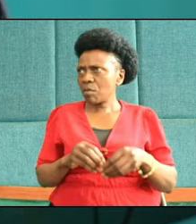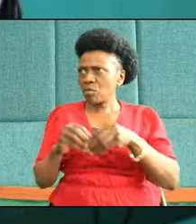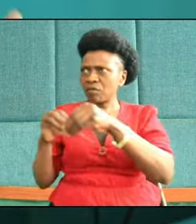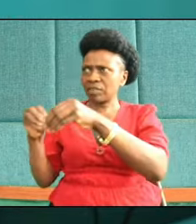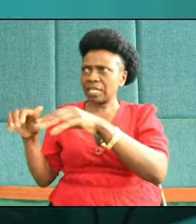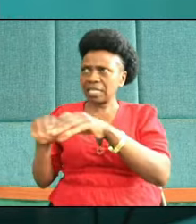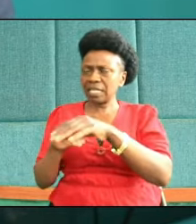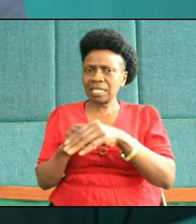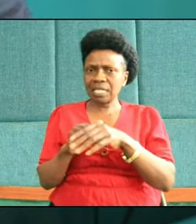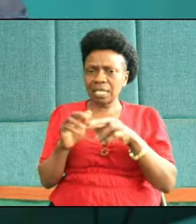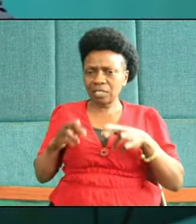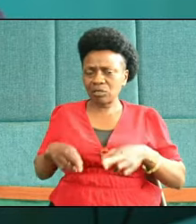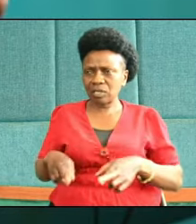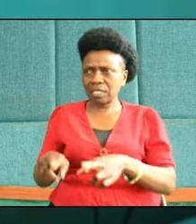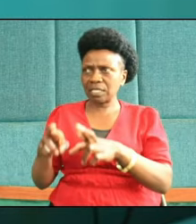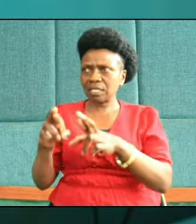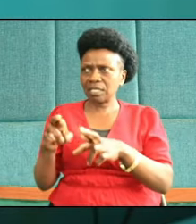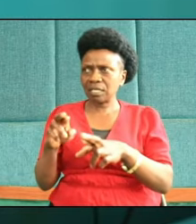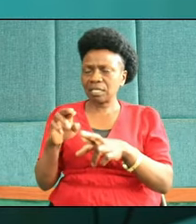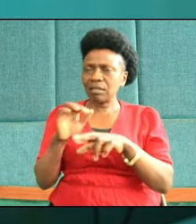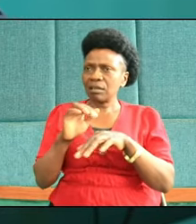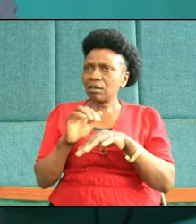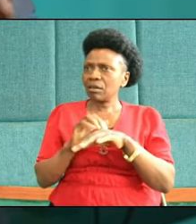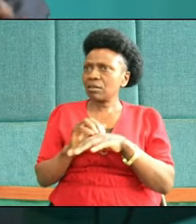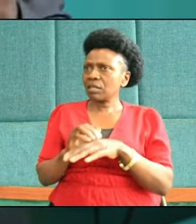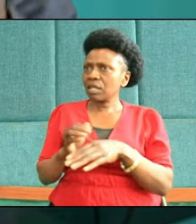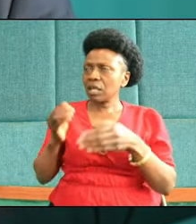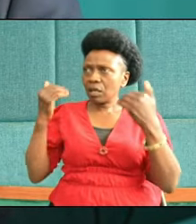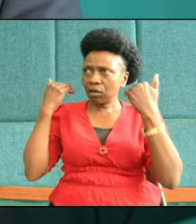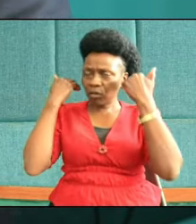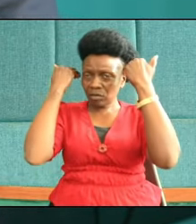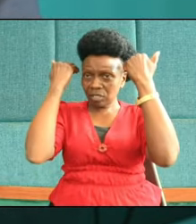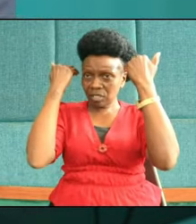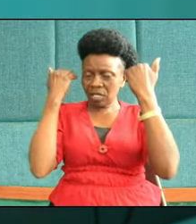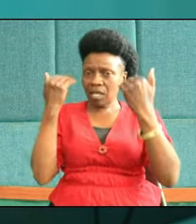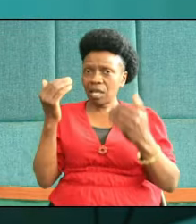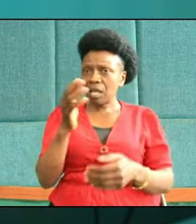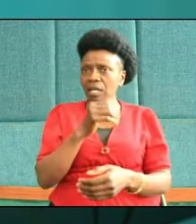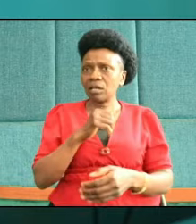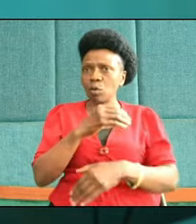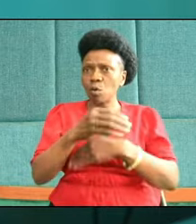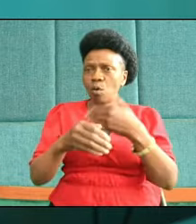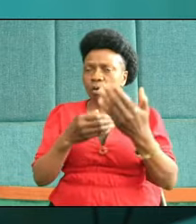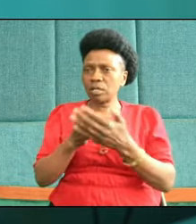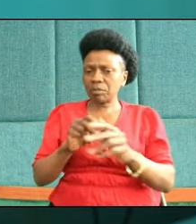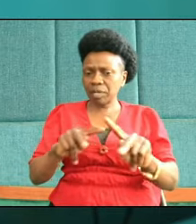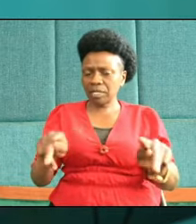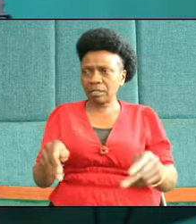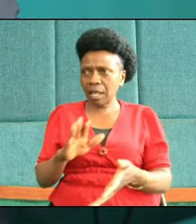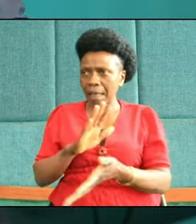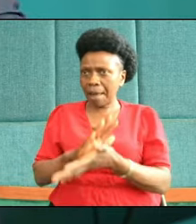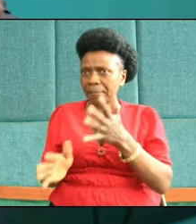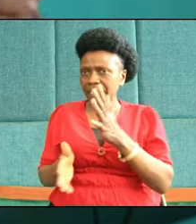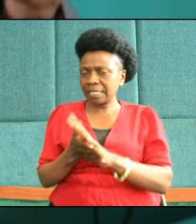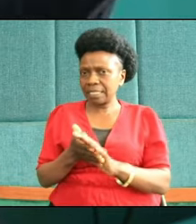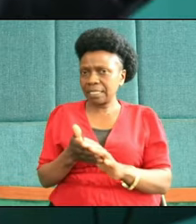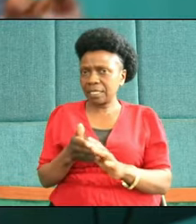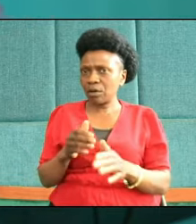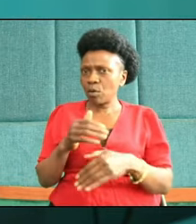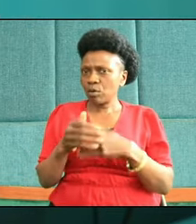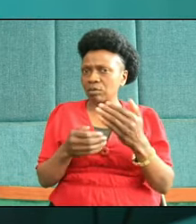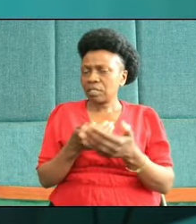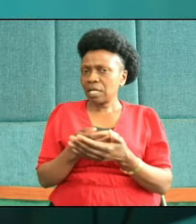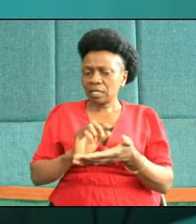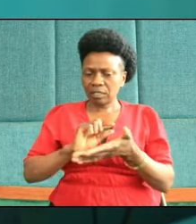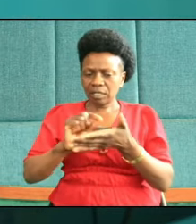in the streets, on the roads, and I'm always being challenged by the signposts that are written to the